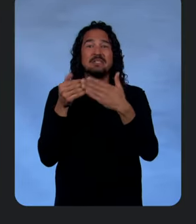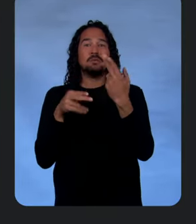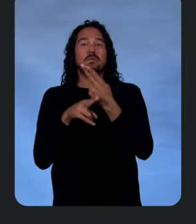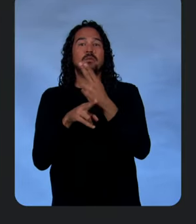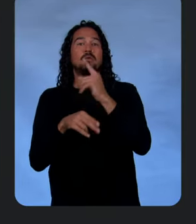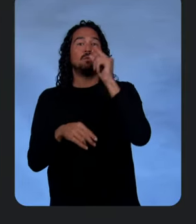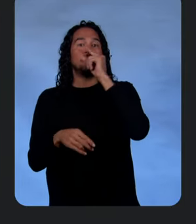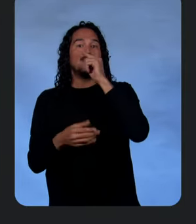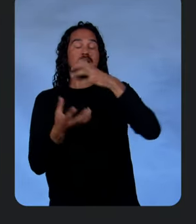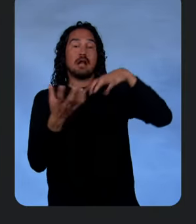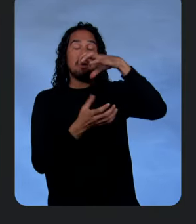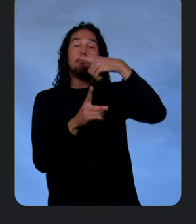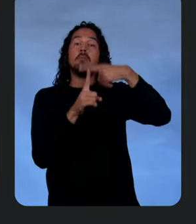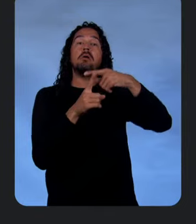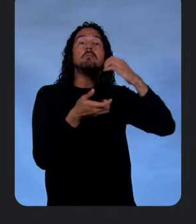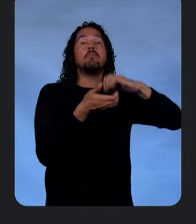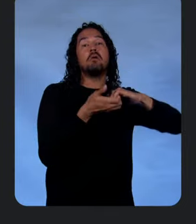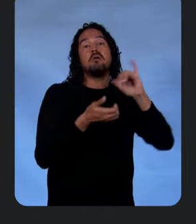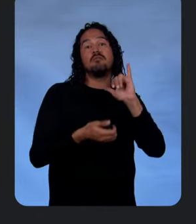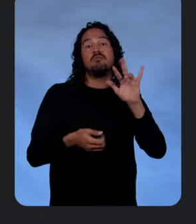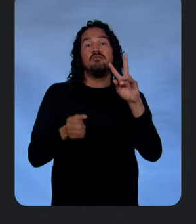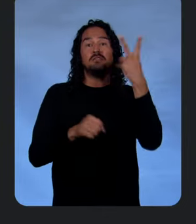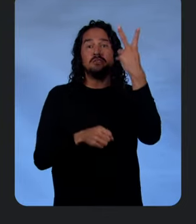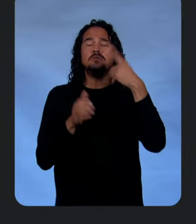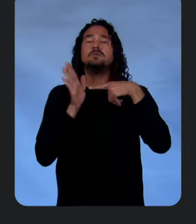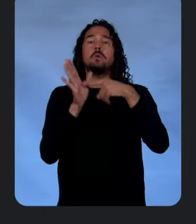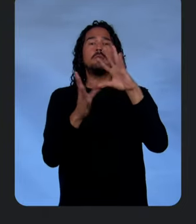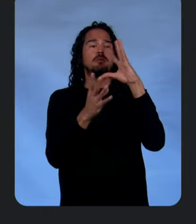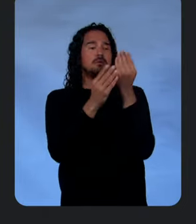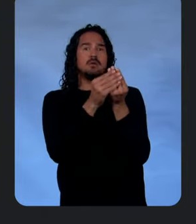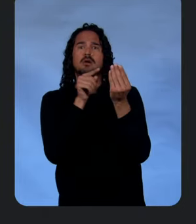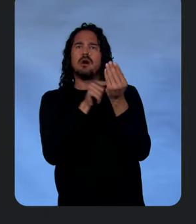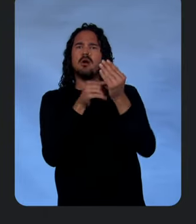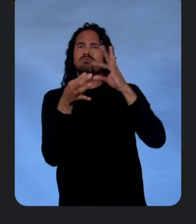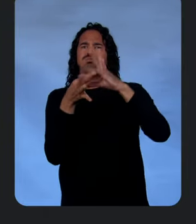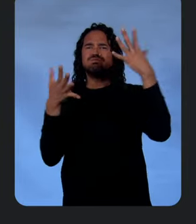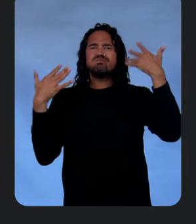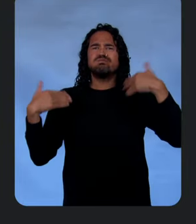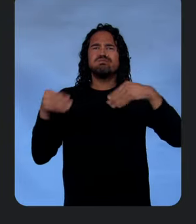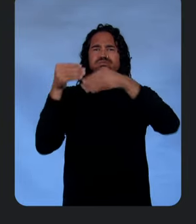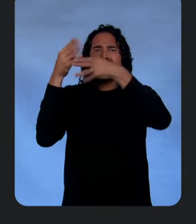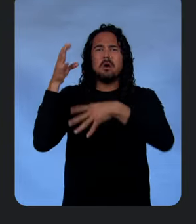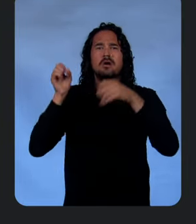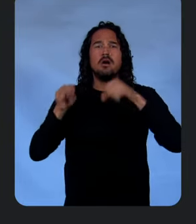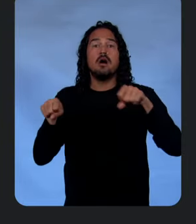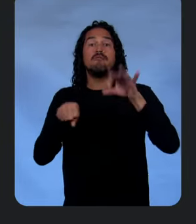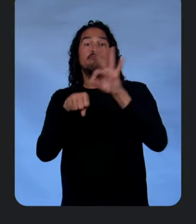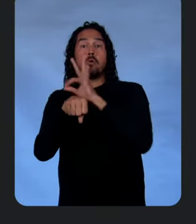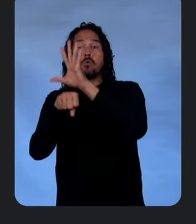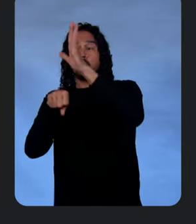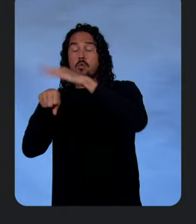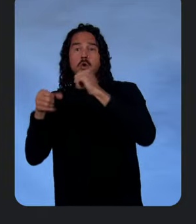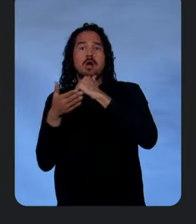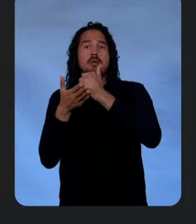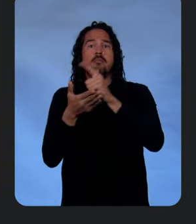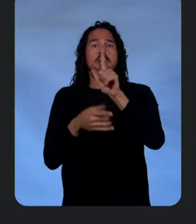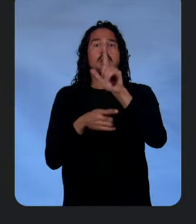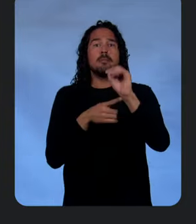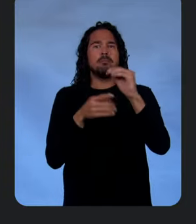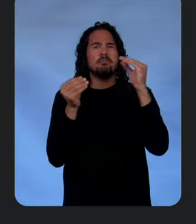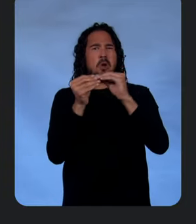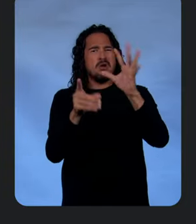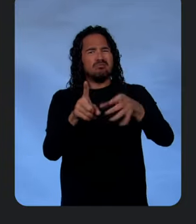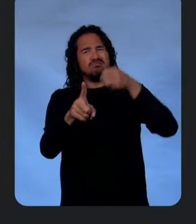We also showcased why multimodal models unlock so many possibilities and how function calling makes LLMs even more